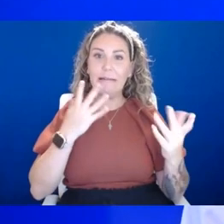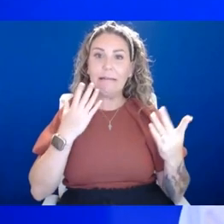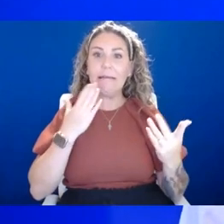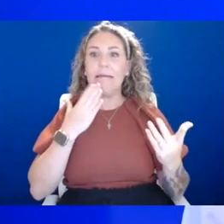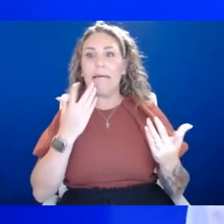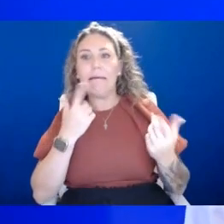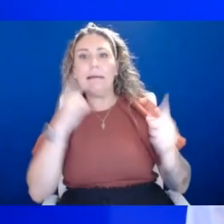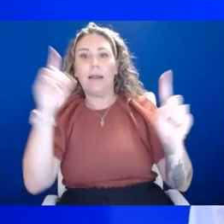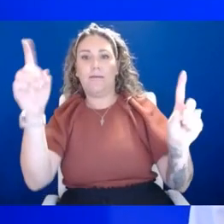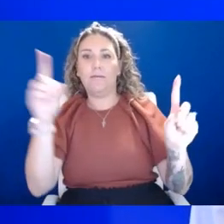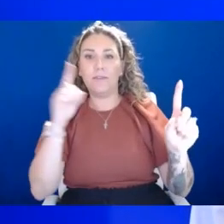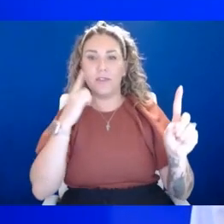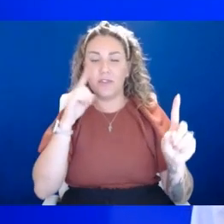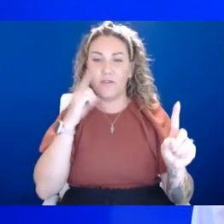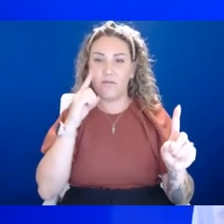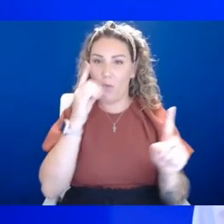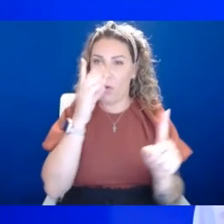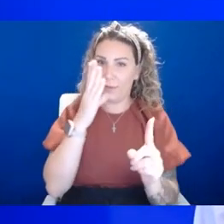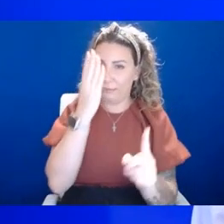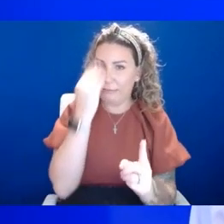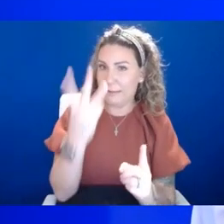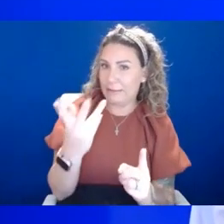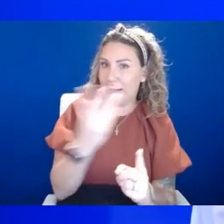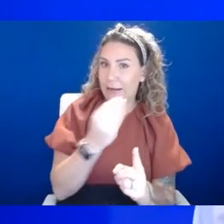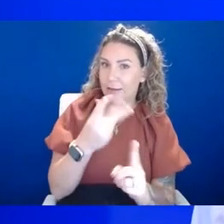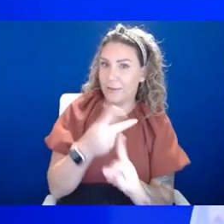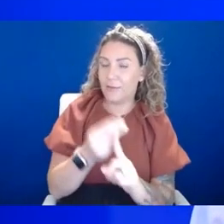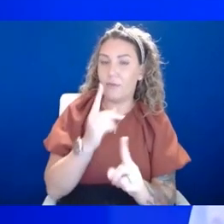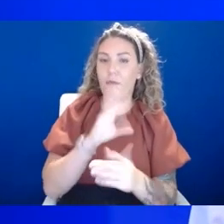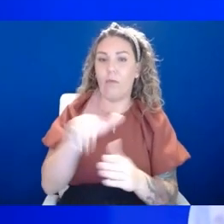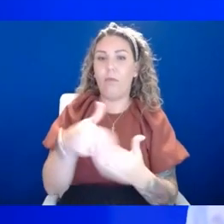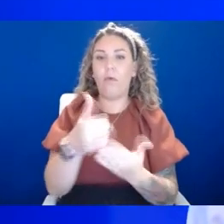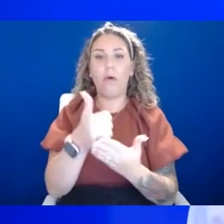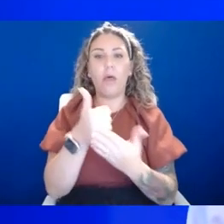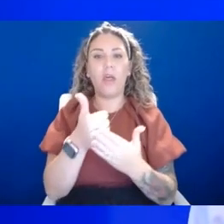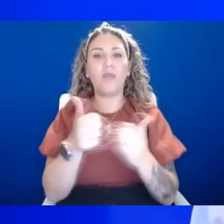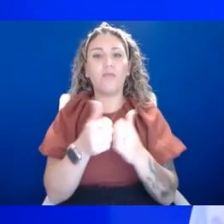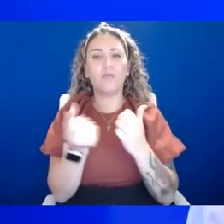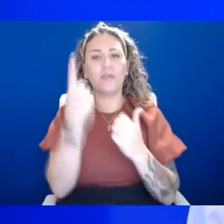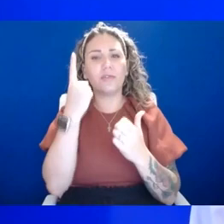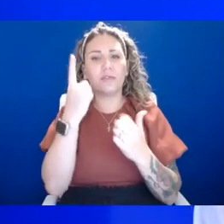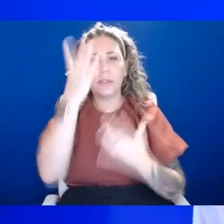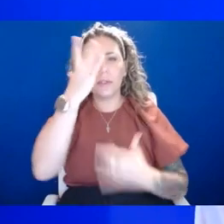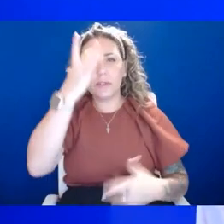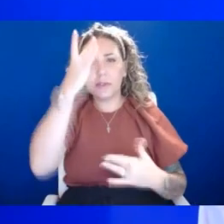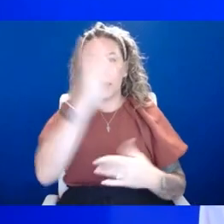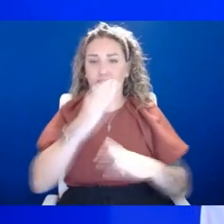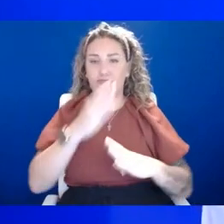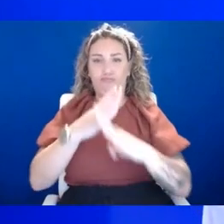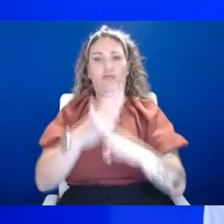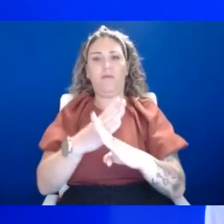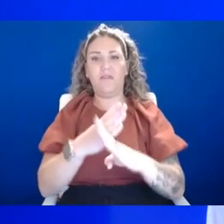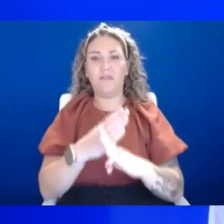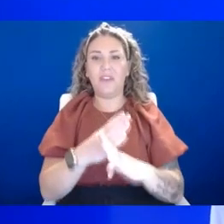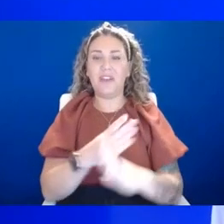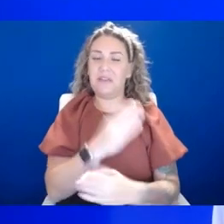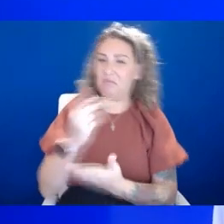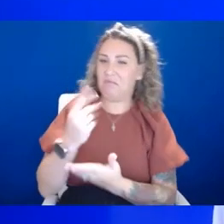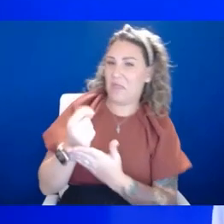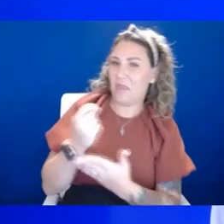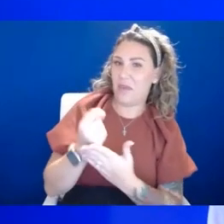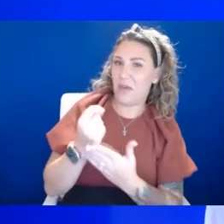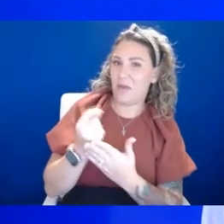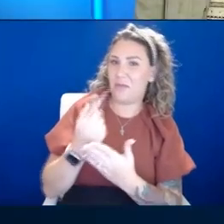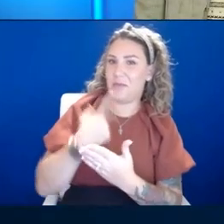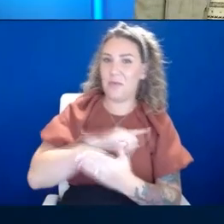going to help with our understanding of the disease, but also the preventive measures and the therapeutic measures that we take against this